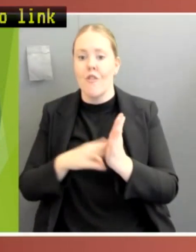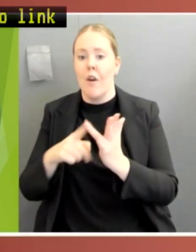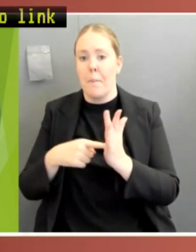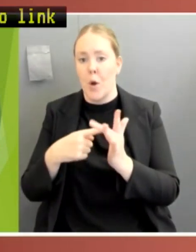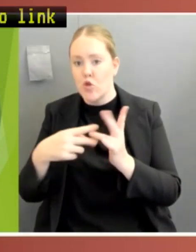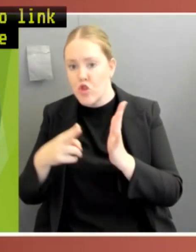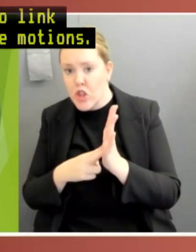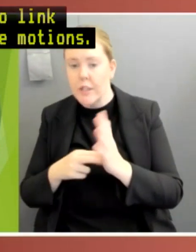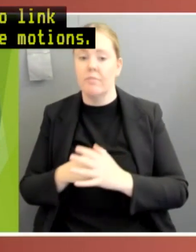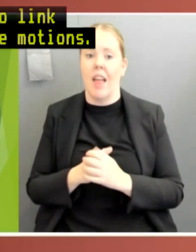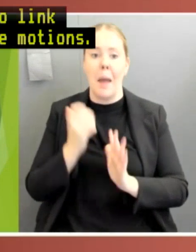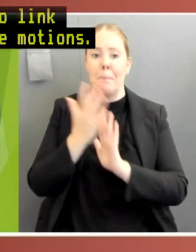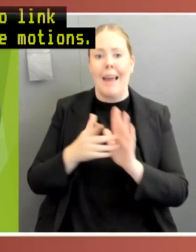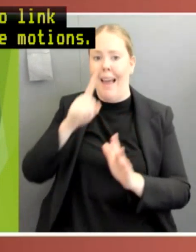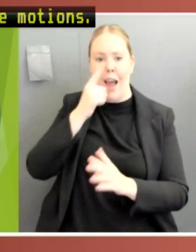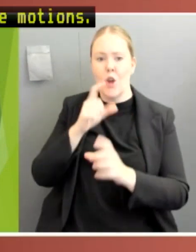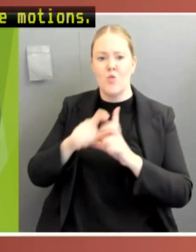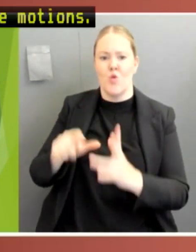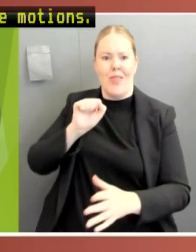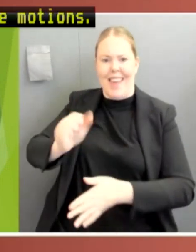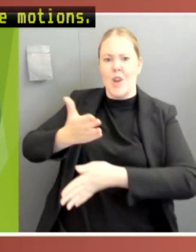And as you can see, that was a lot of people.